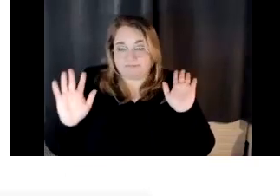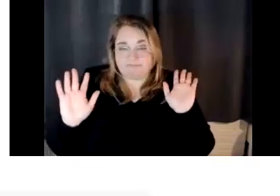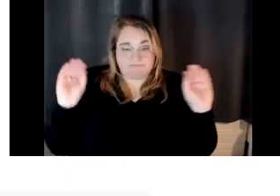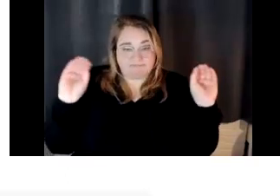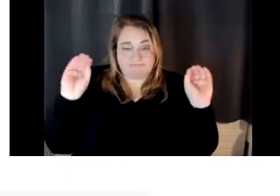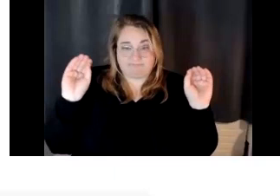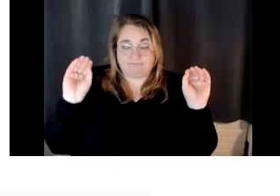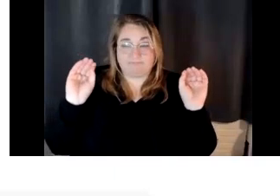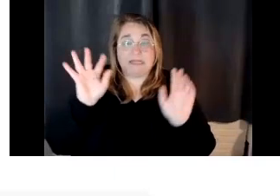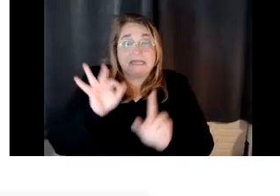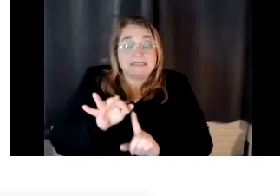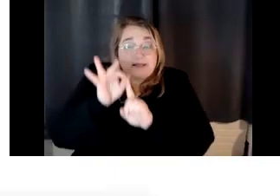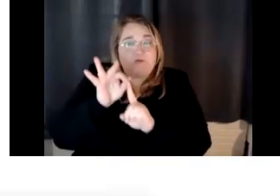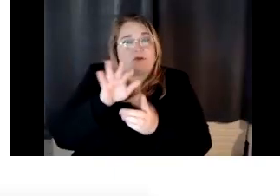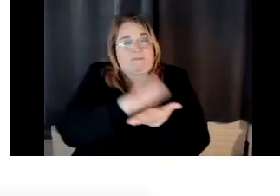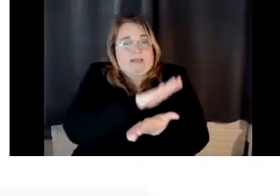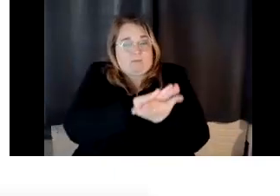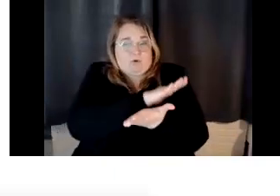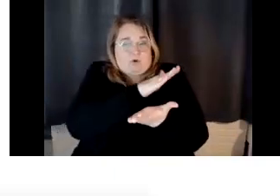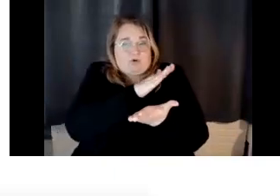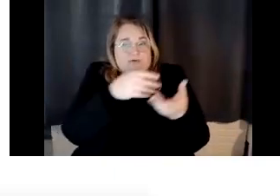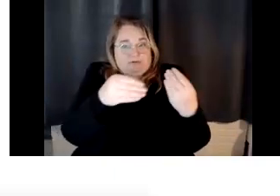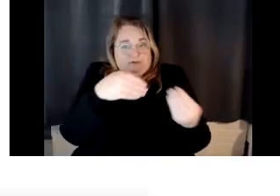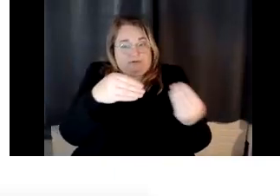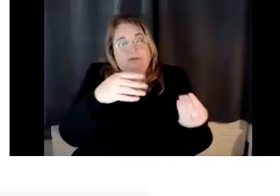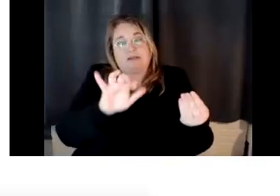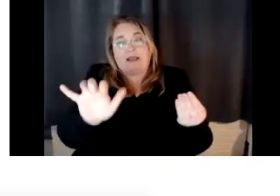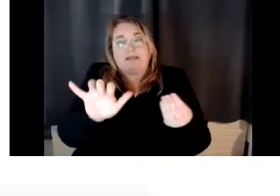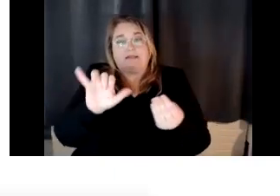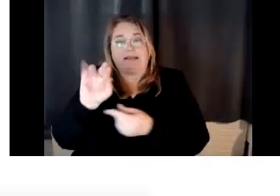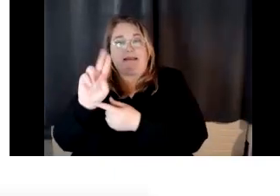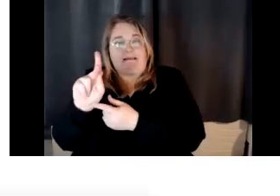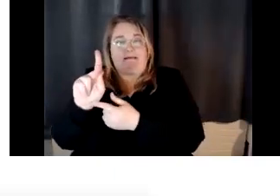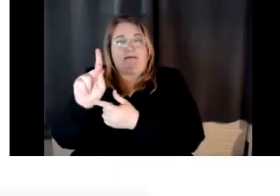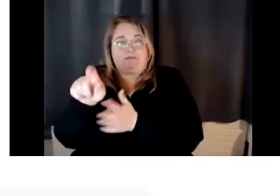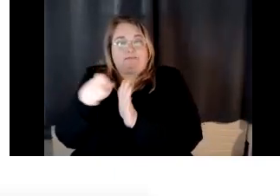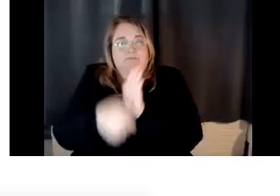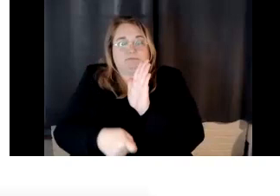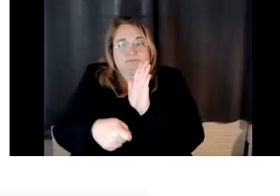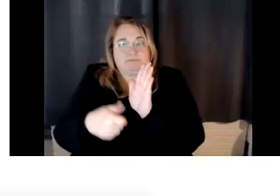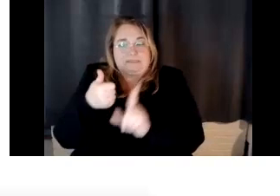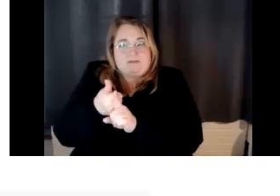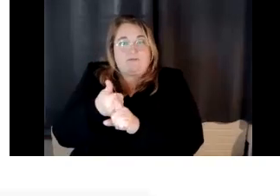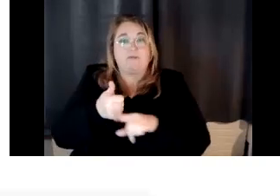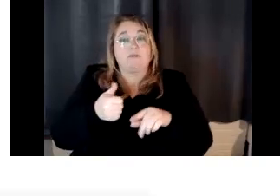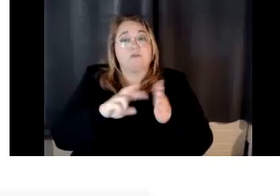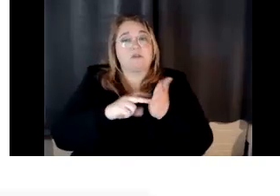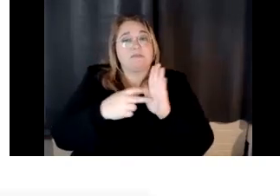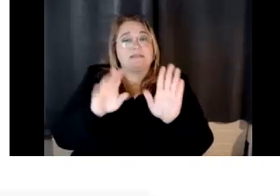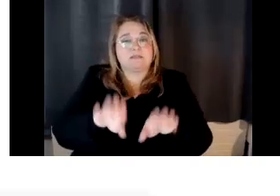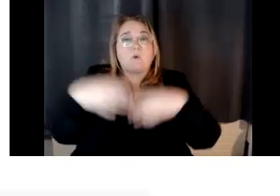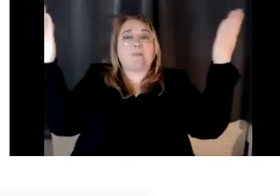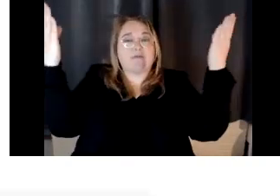for the paper and the ink. Um, and that means that they're open. Okay. So